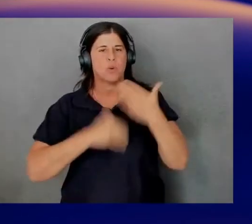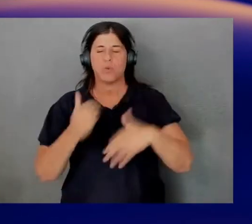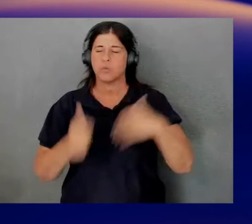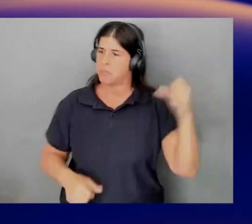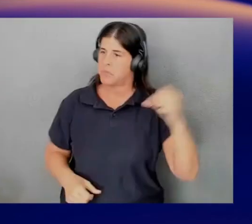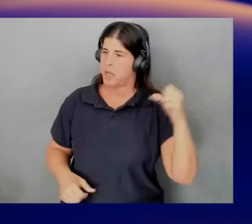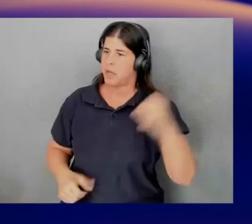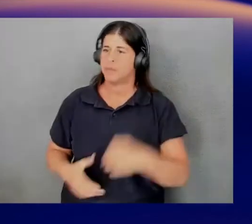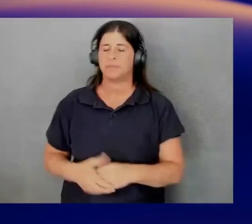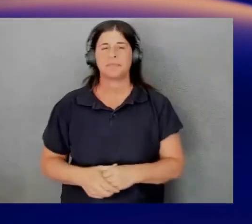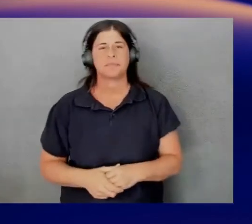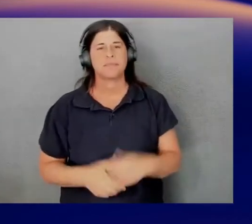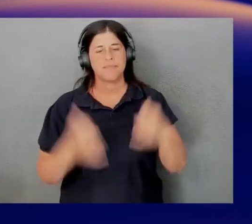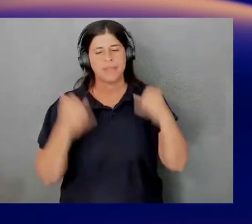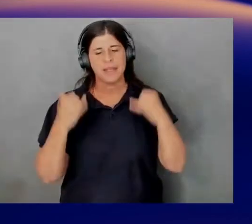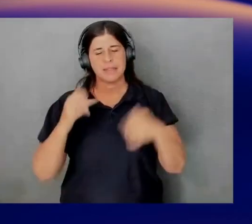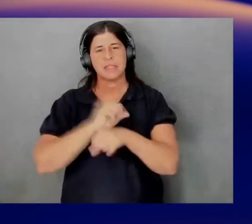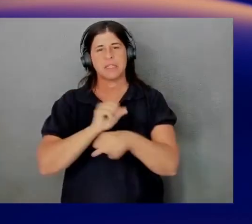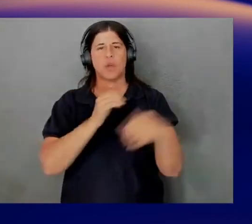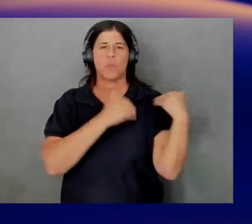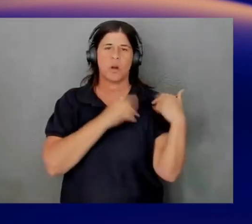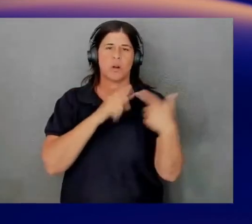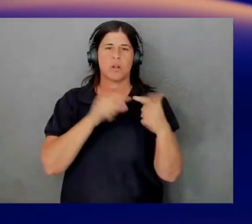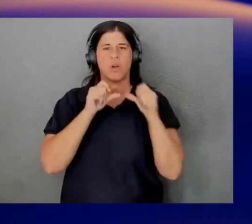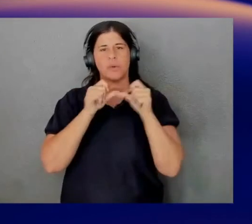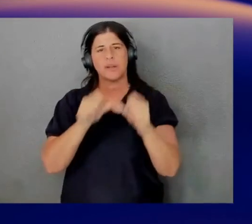So, it's an workload. just going to continue reviewing here.